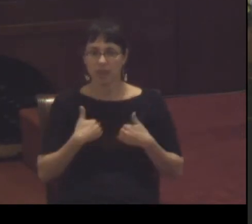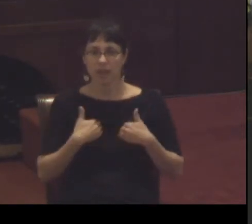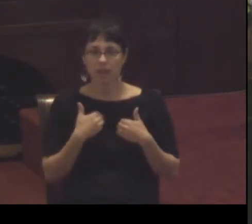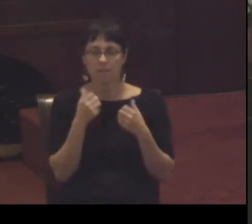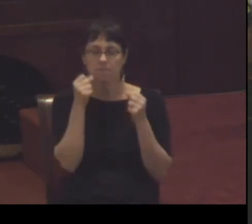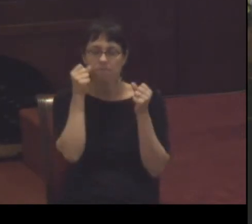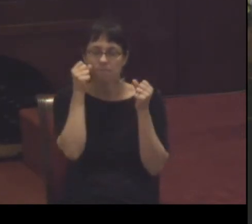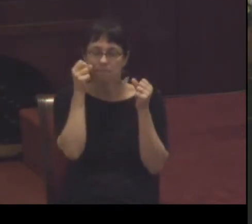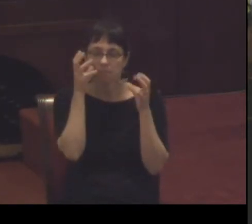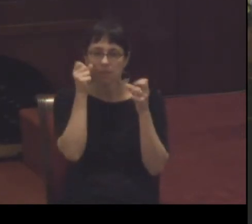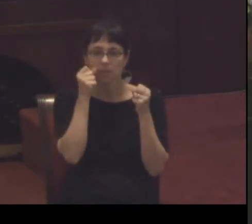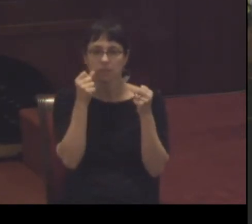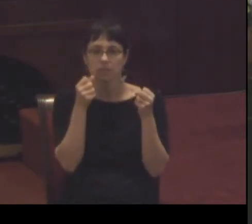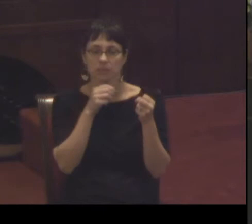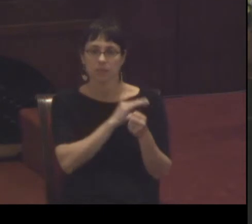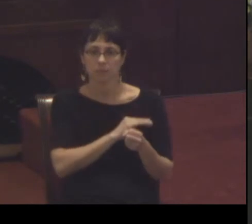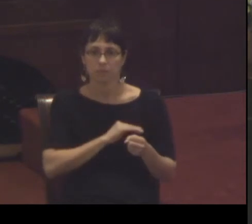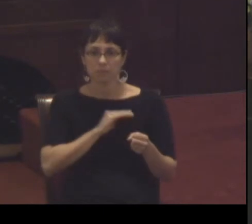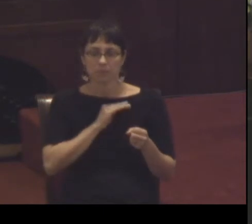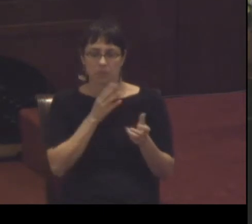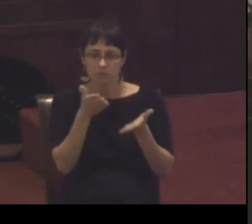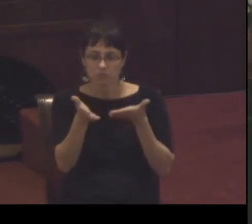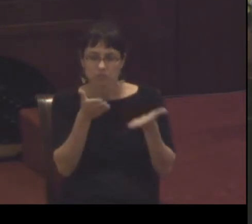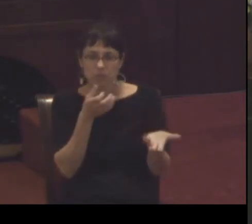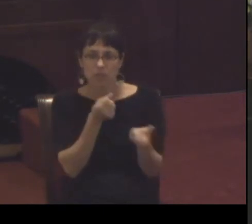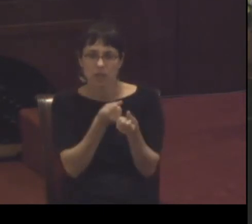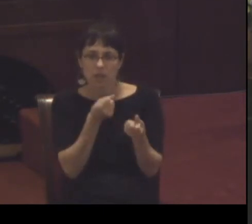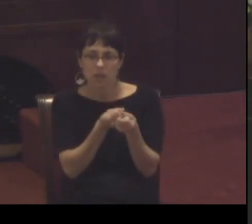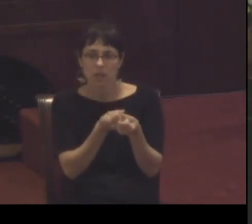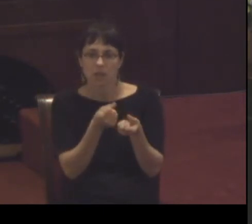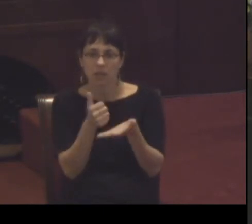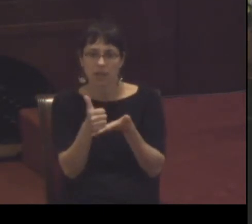stood as a witness even to their tormentors